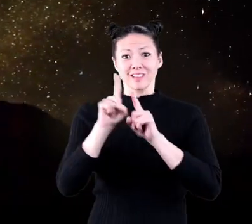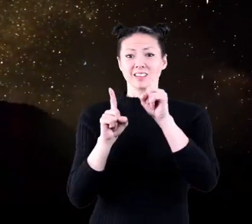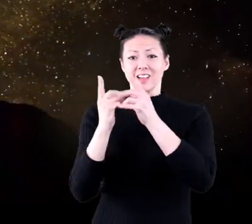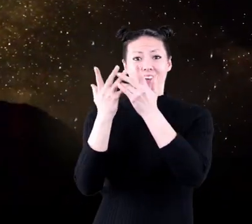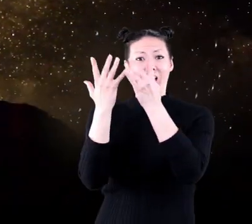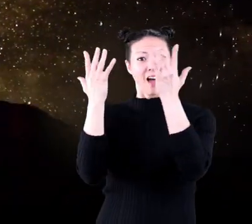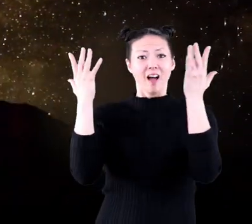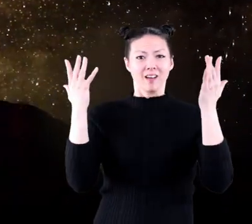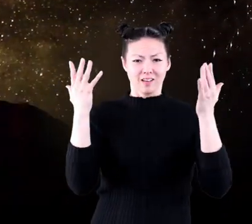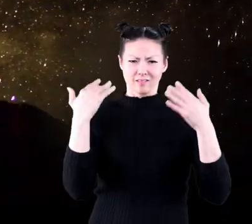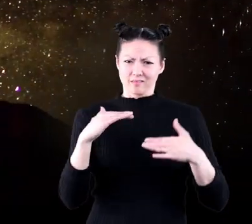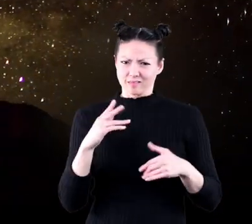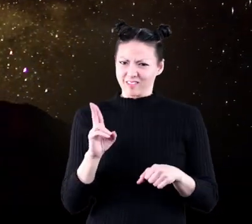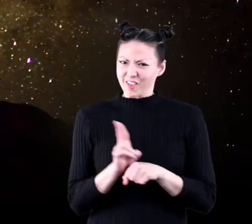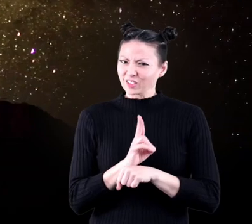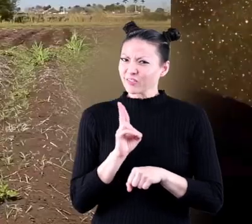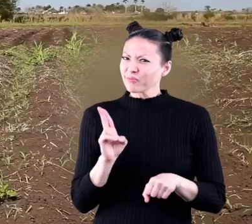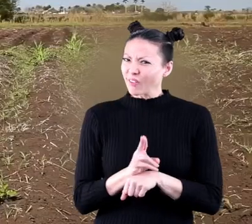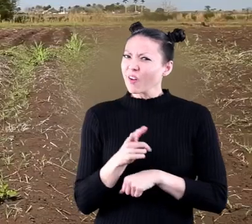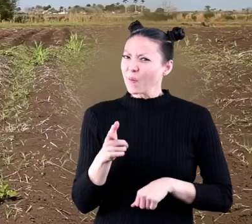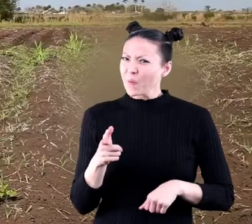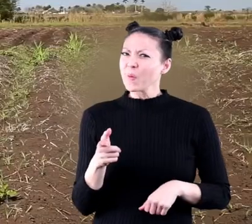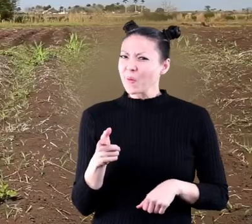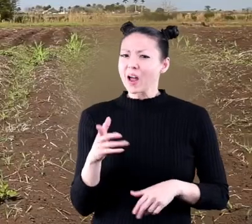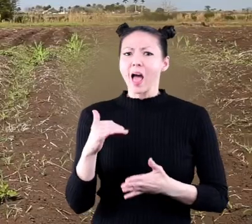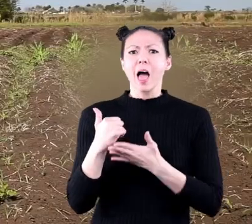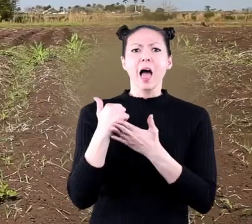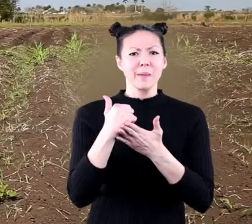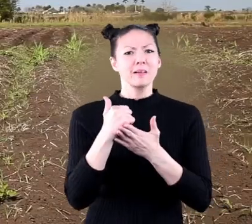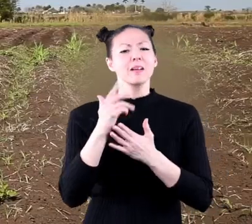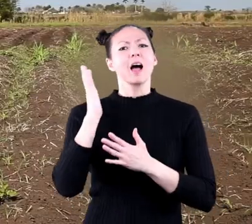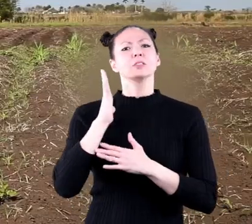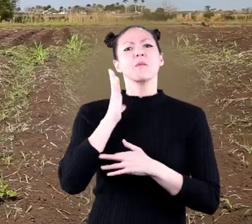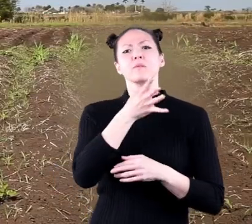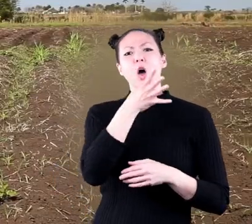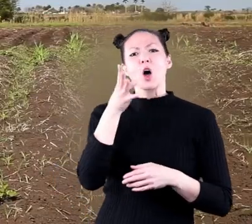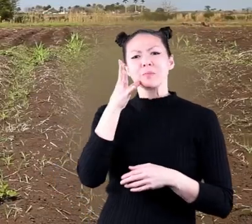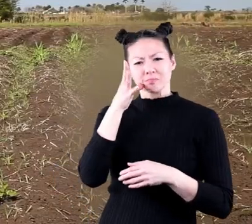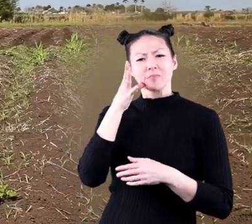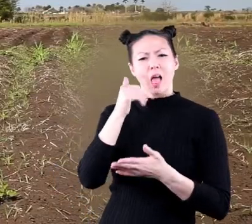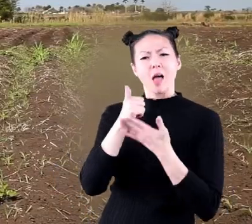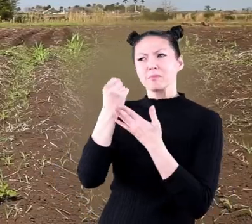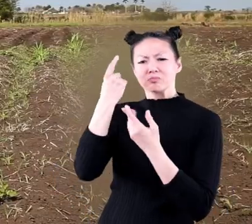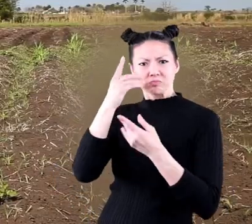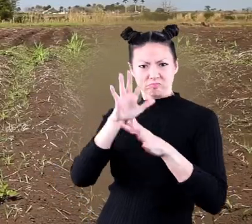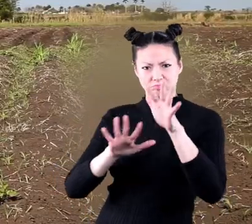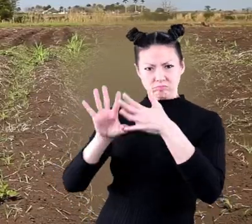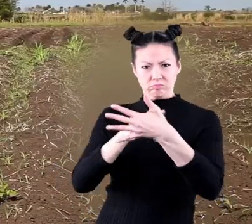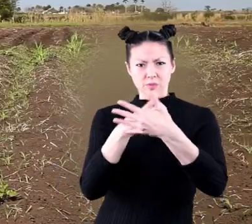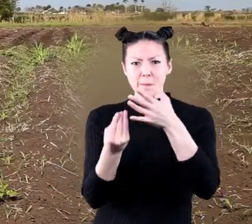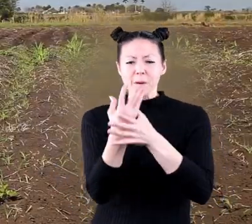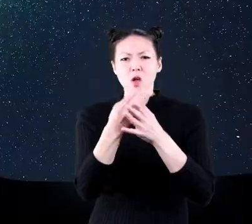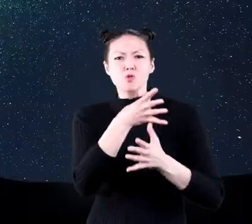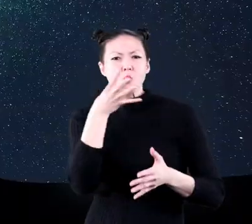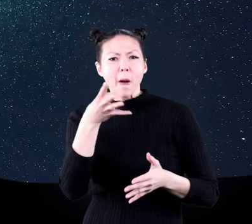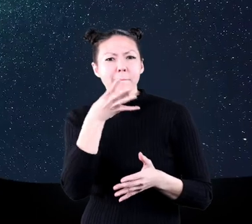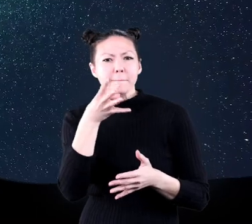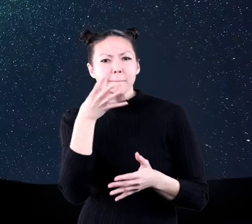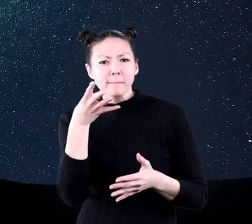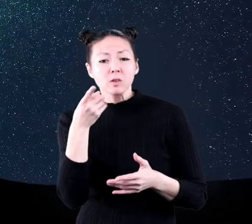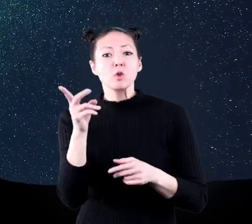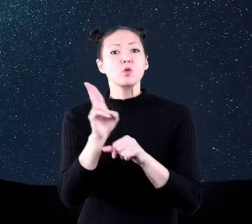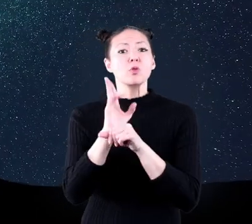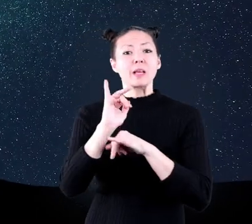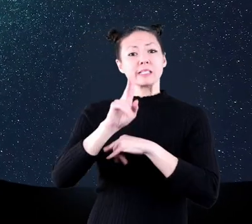Constellations can be very useful. They have helped ancient farmers know when to plant and harvest crops. And they were